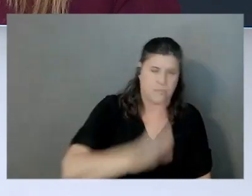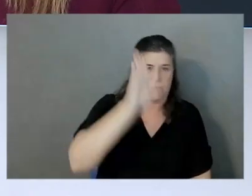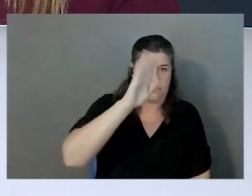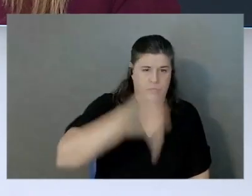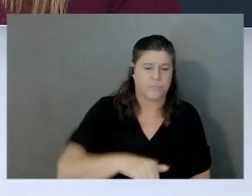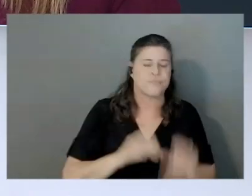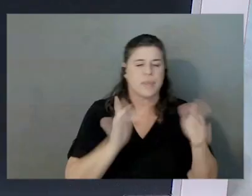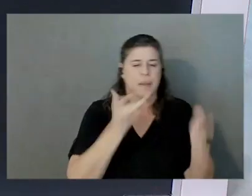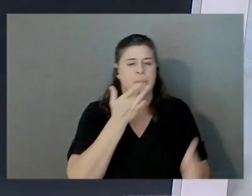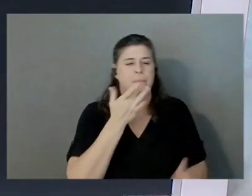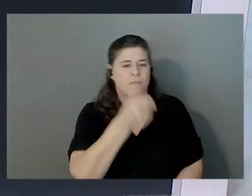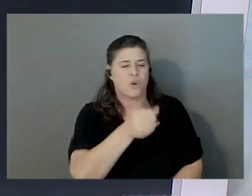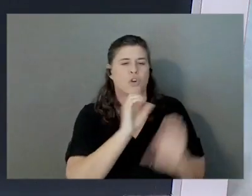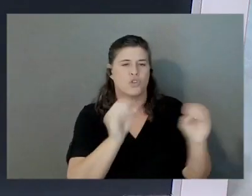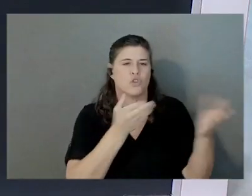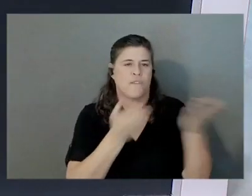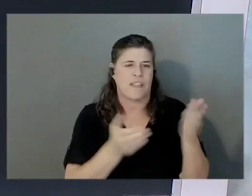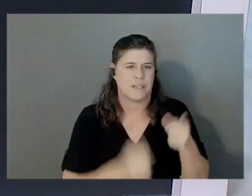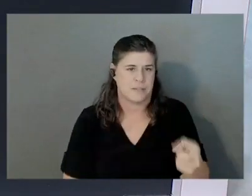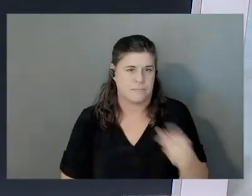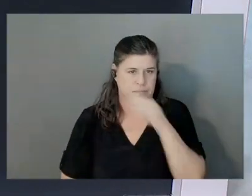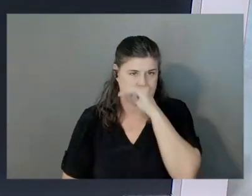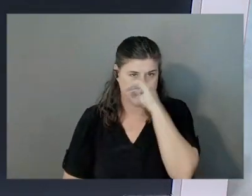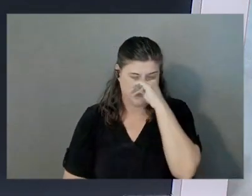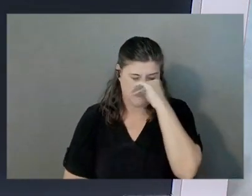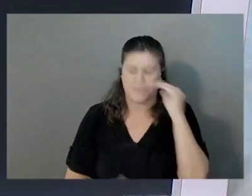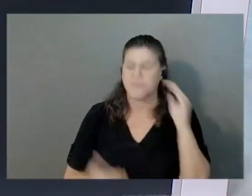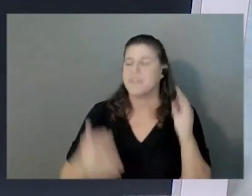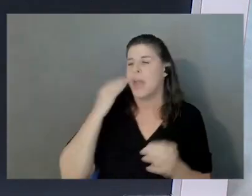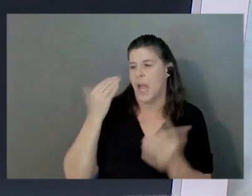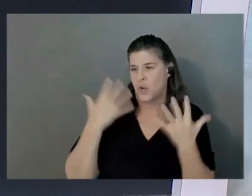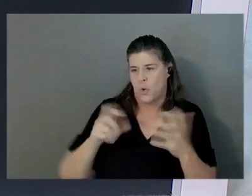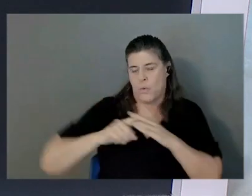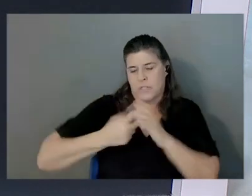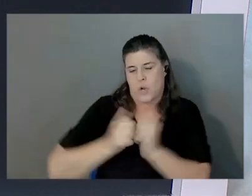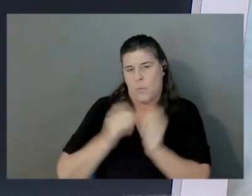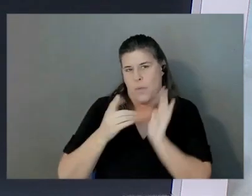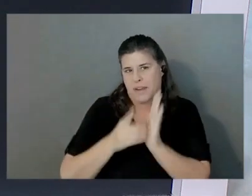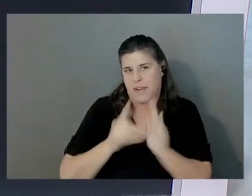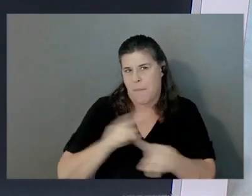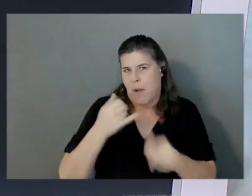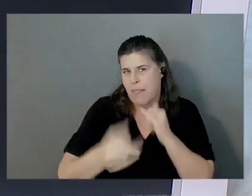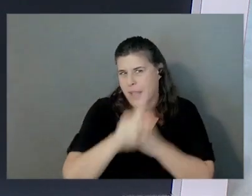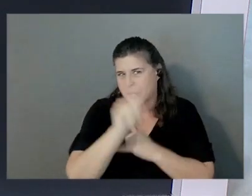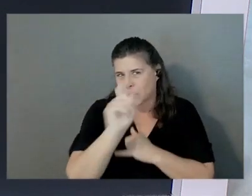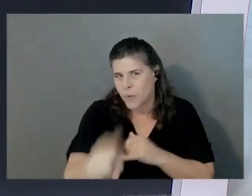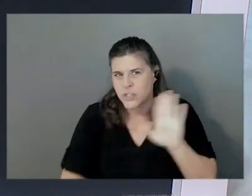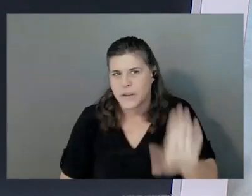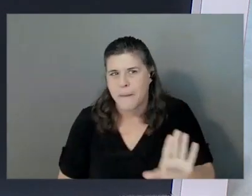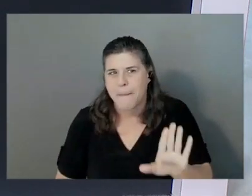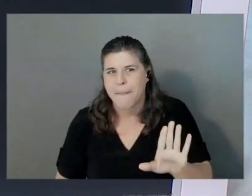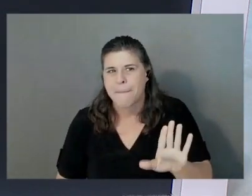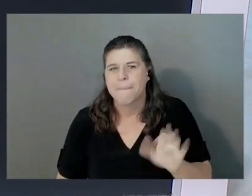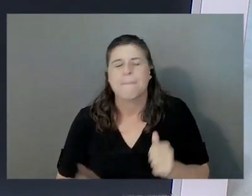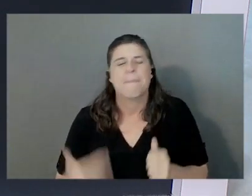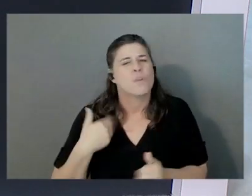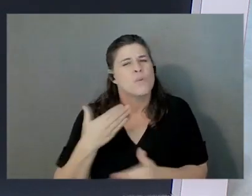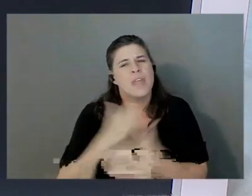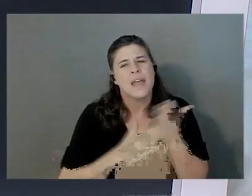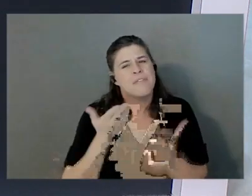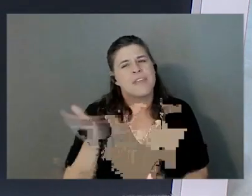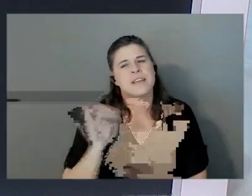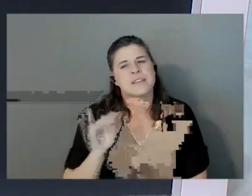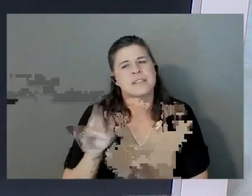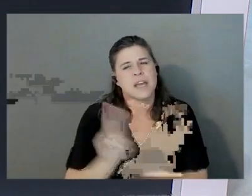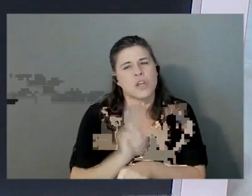Okay. So first, I know we want to jump into a demo, but one last question. Are there things that users should